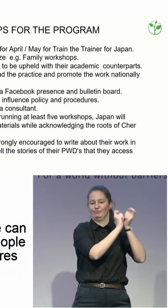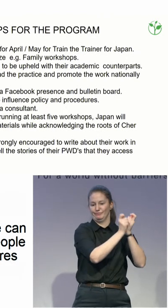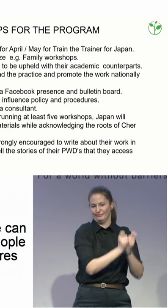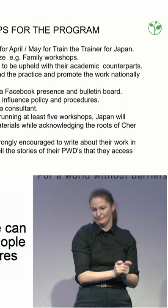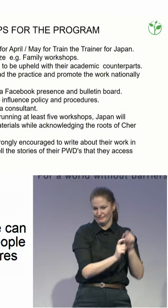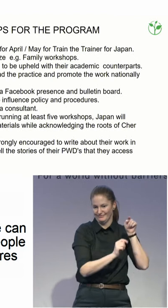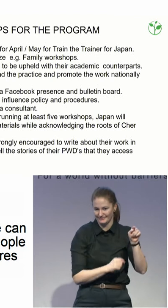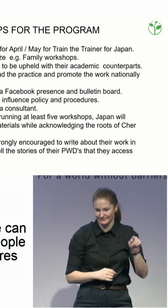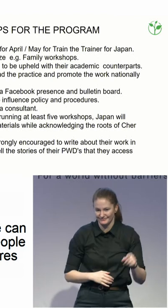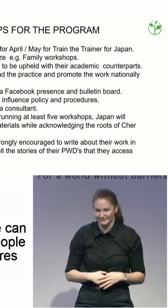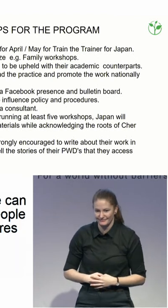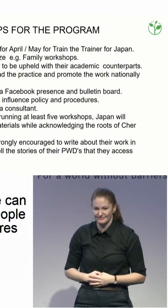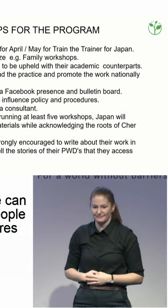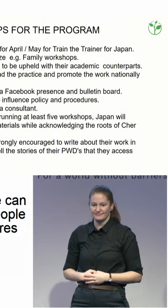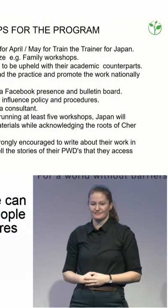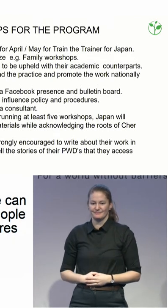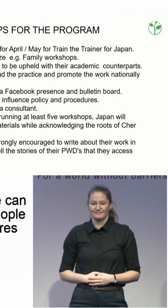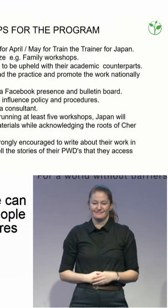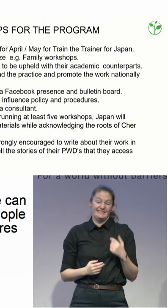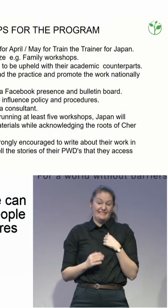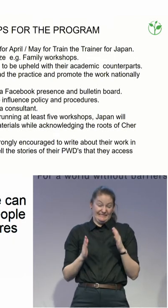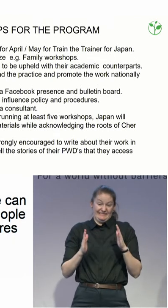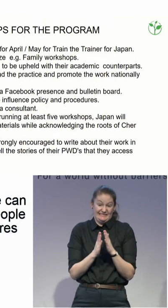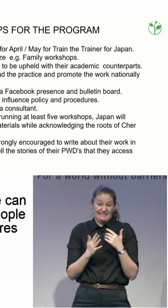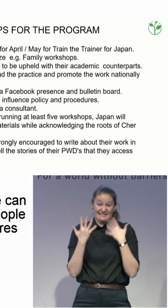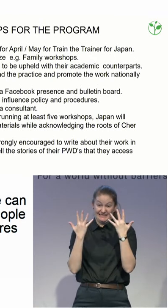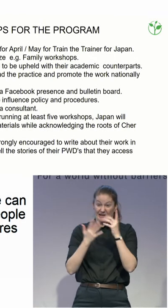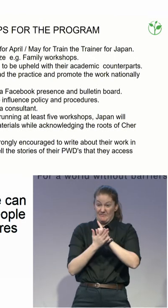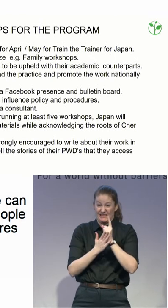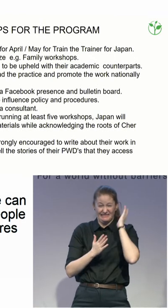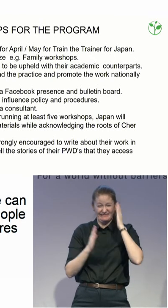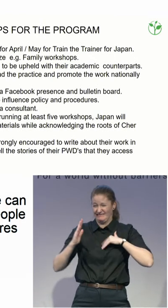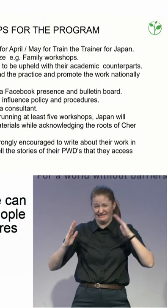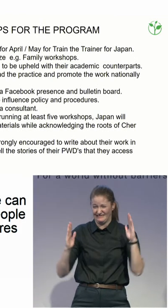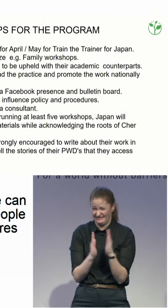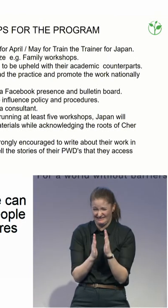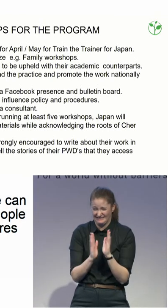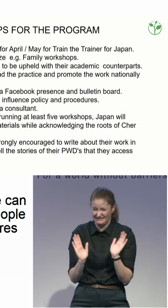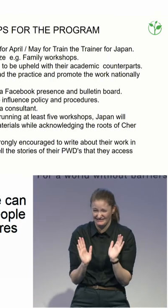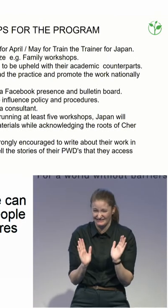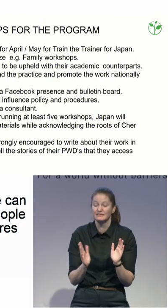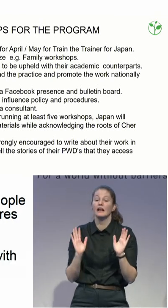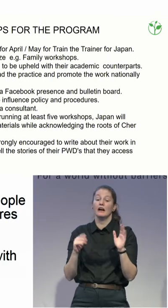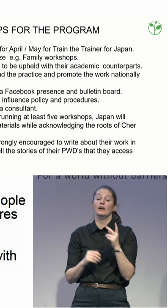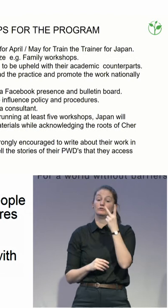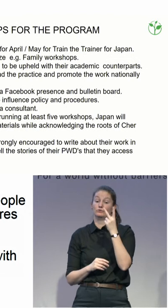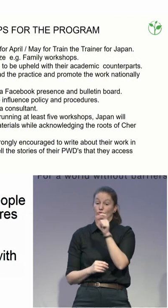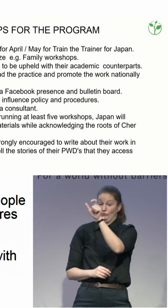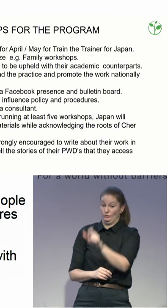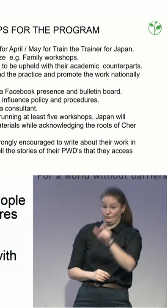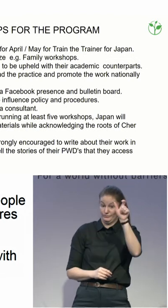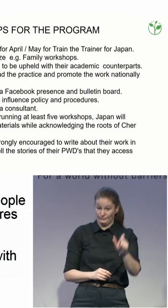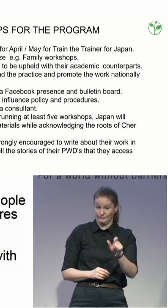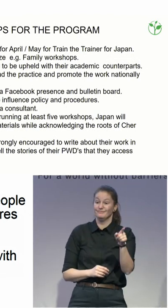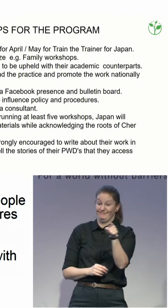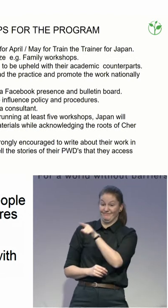And there's two people that I've brought with me that have been working in Japan with me. One of them is... Could you stand up? One of